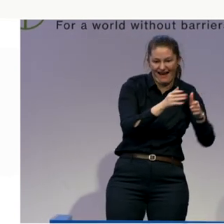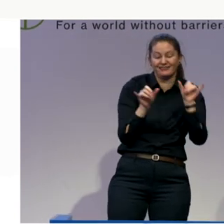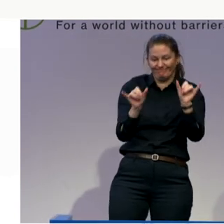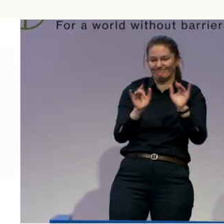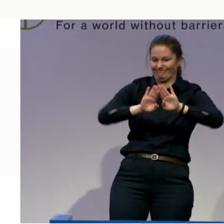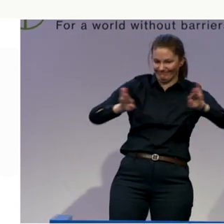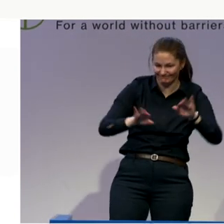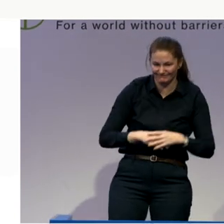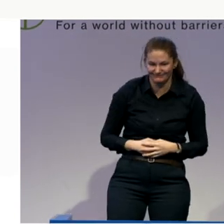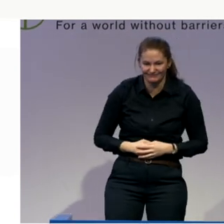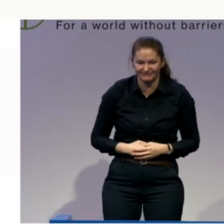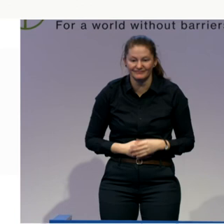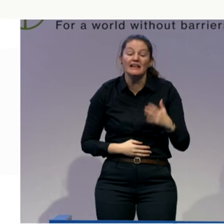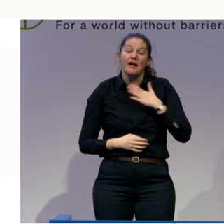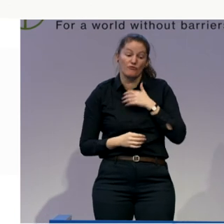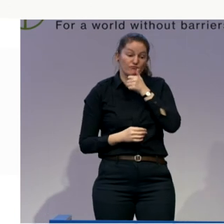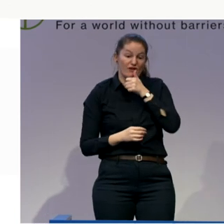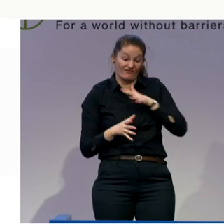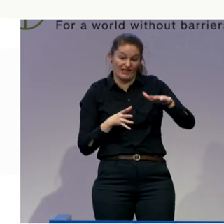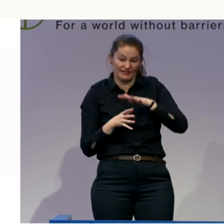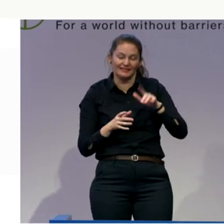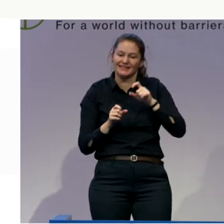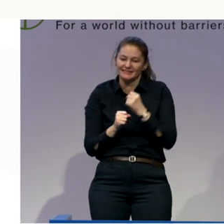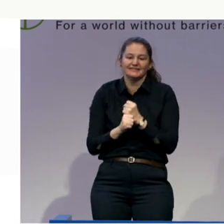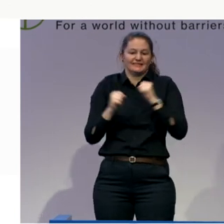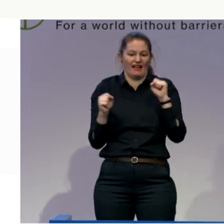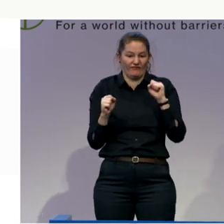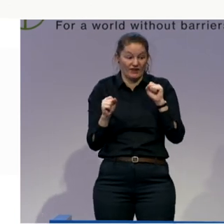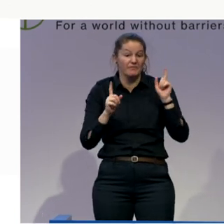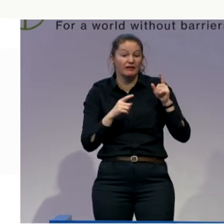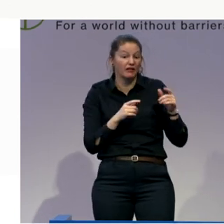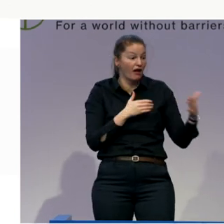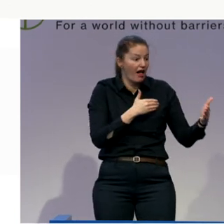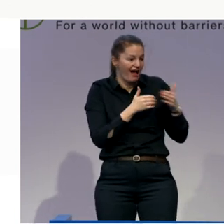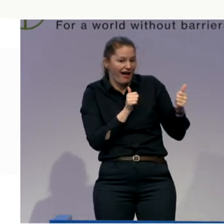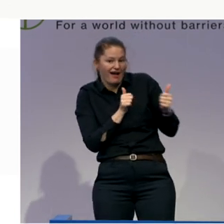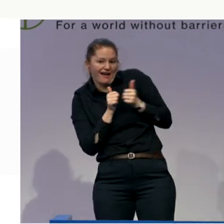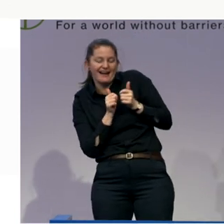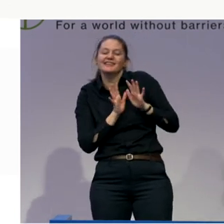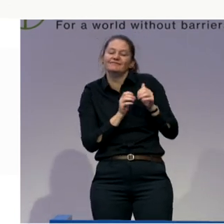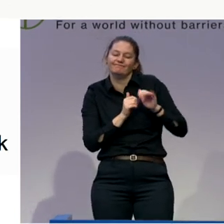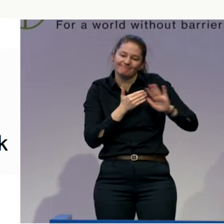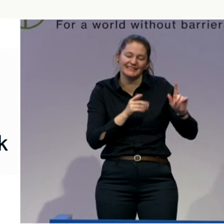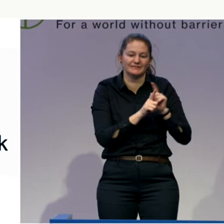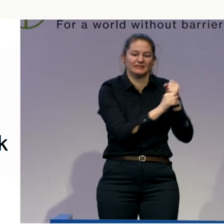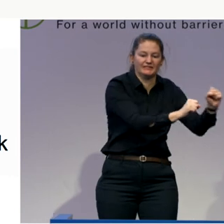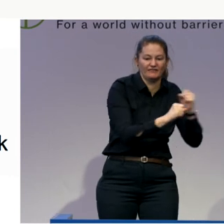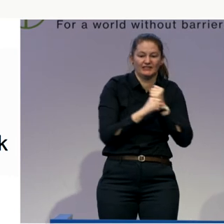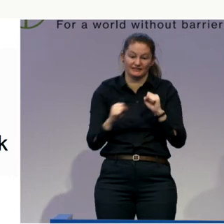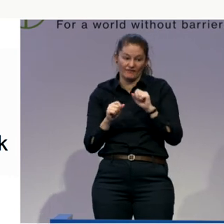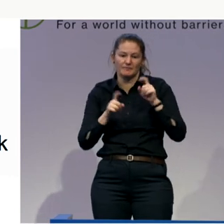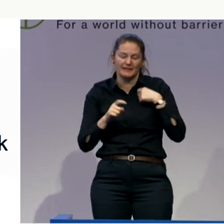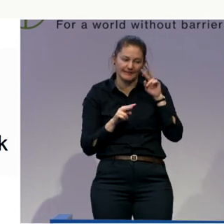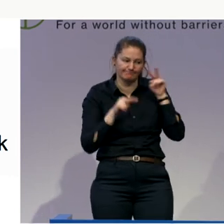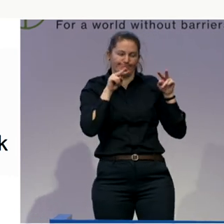the disabled person will act theirs. So I think paying attention to these very, I mean, you know, I'm so glad we have psychologists